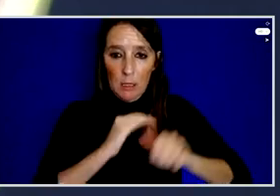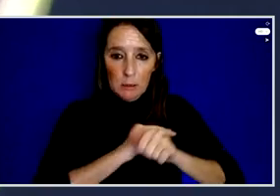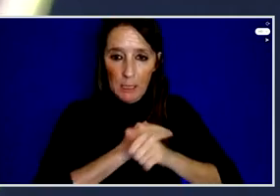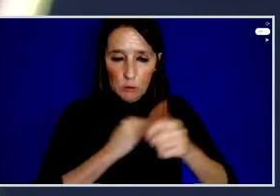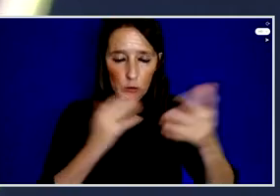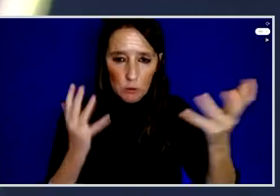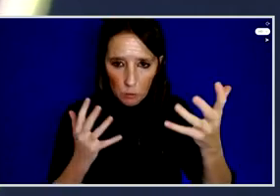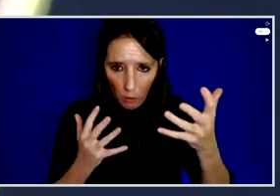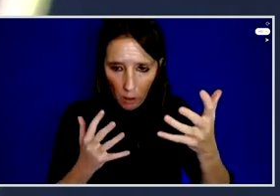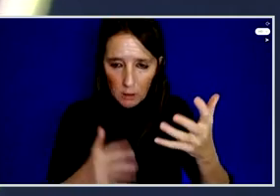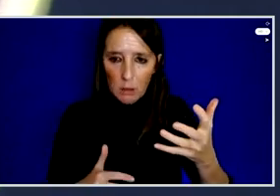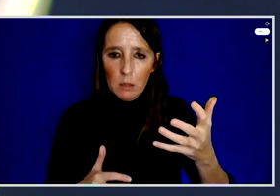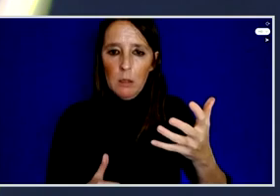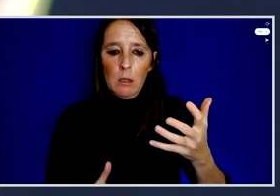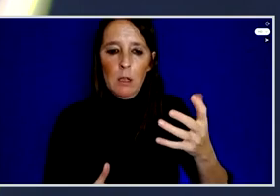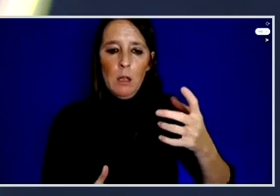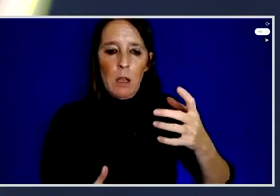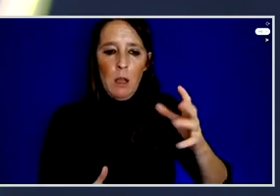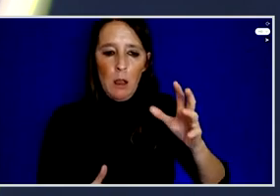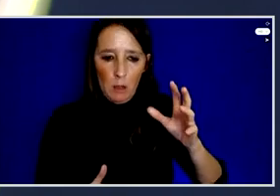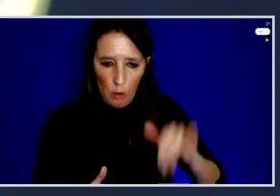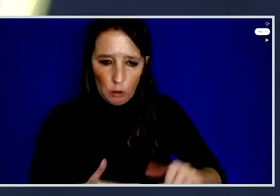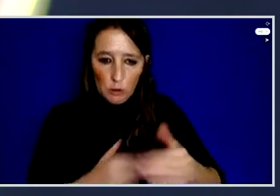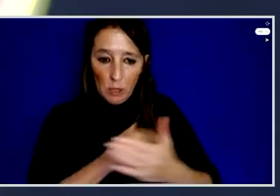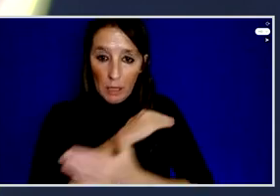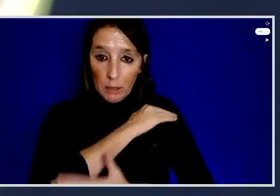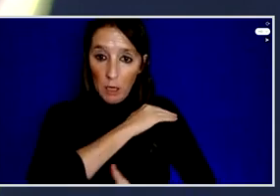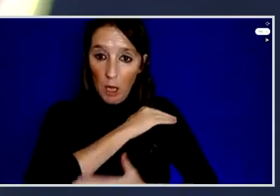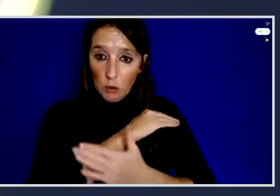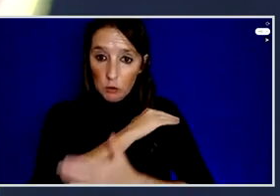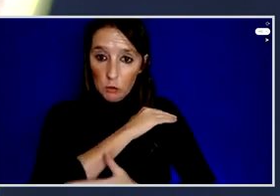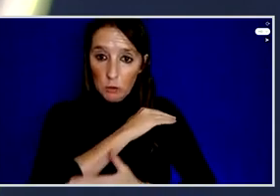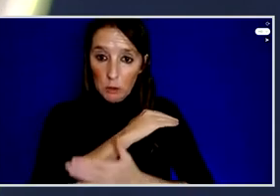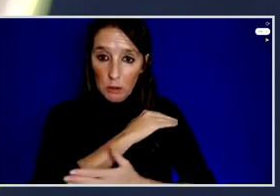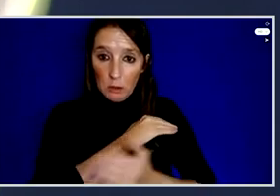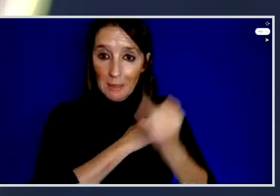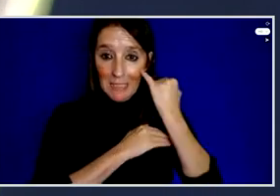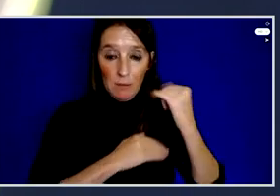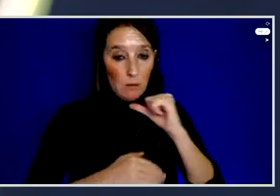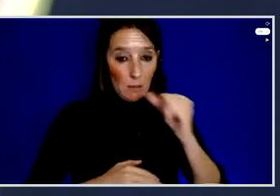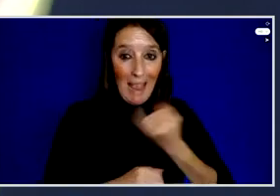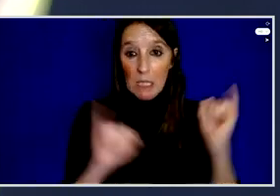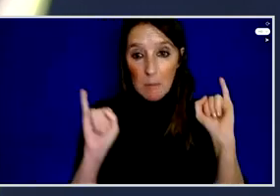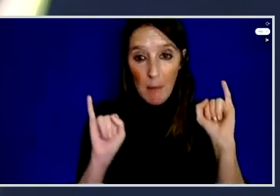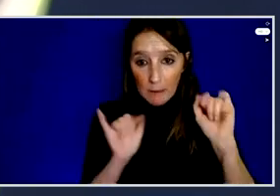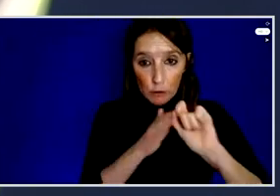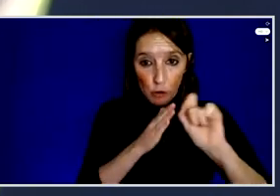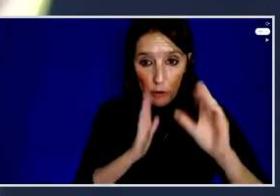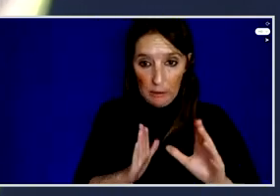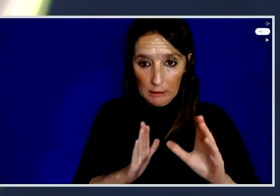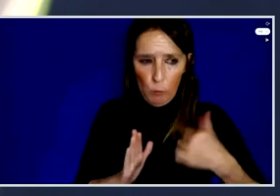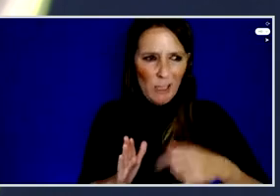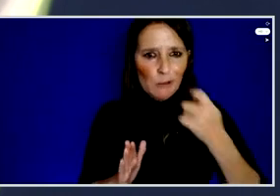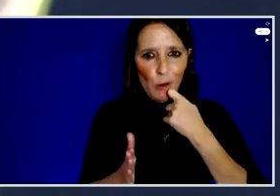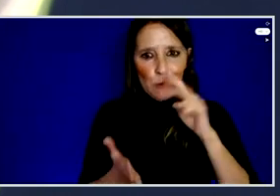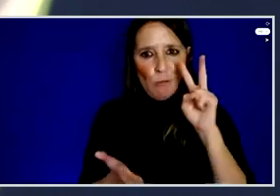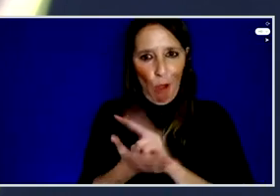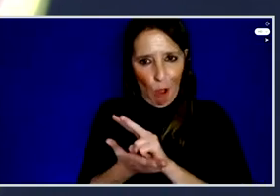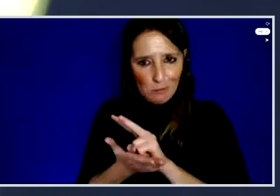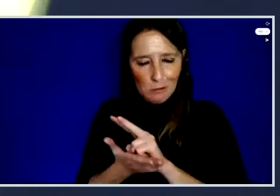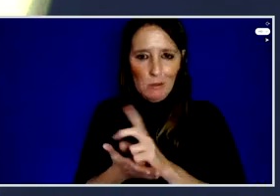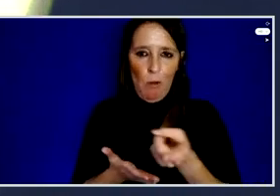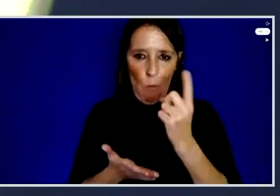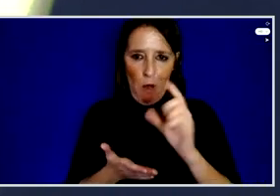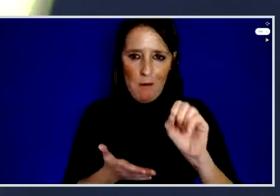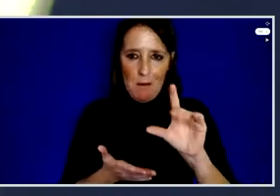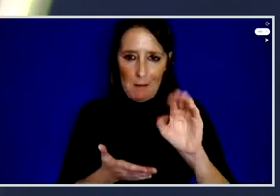slap lawsuits with a country which doesn't have independent judiciary like Serbia so we just lost one case one really clean fact-checked